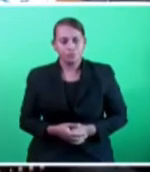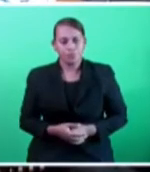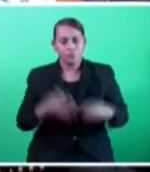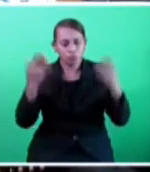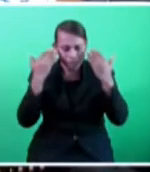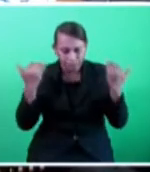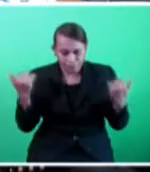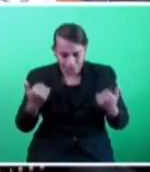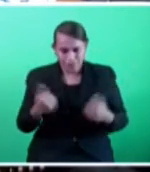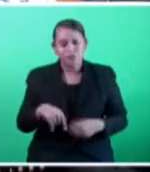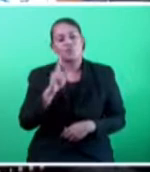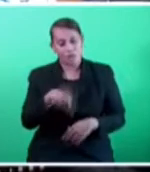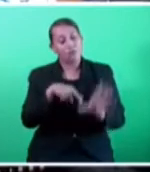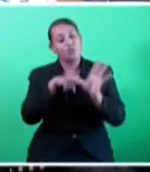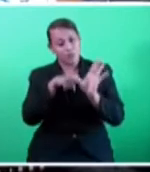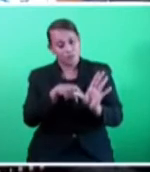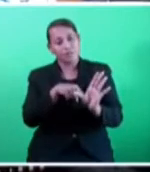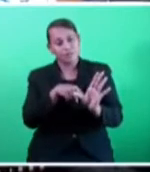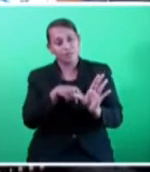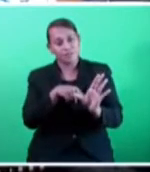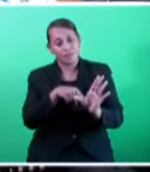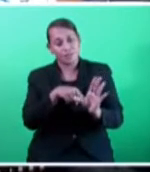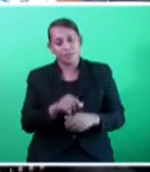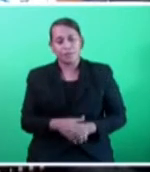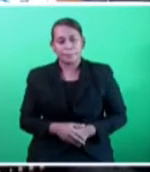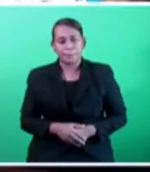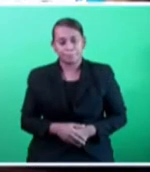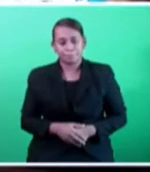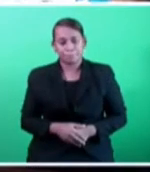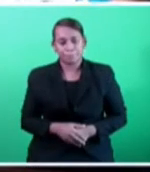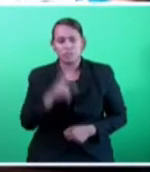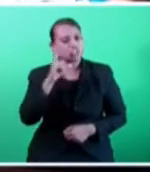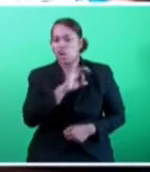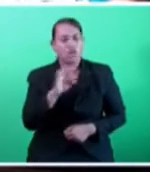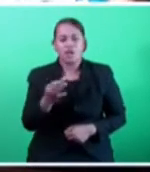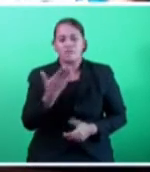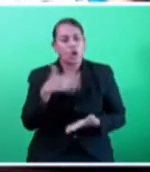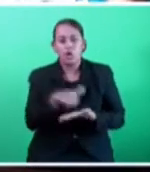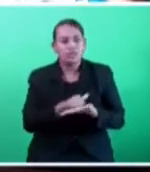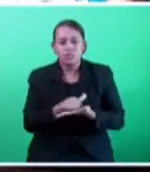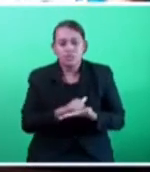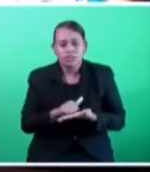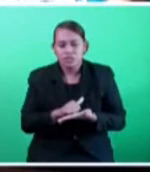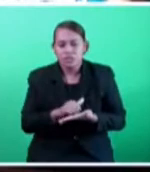youth can be very unforgiving when someone is inconsistent or dishonest.